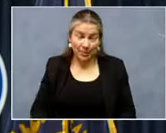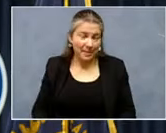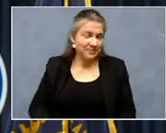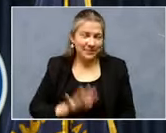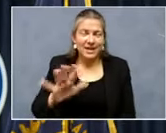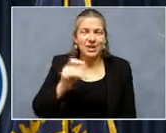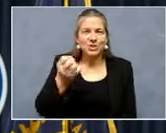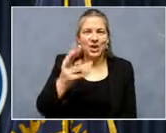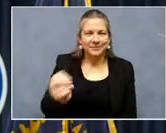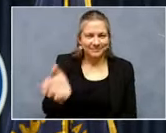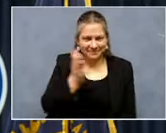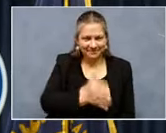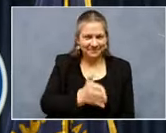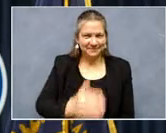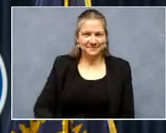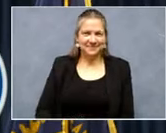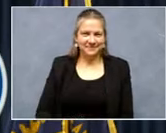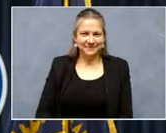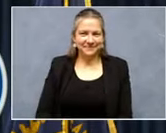Harold leader.